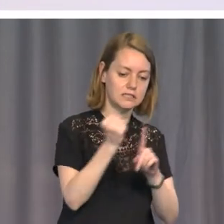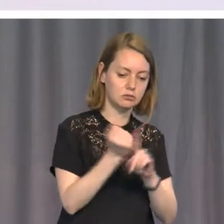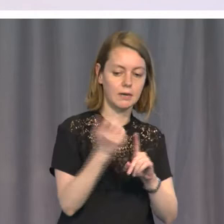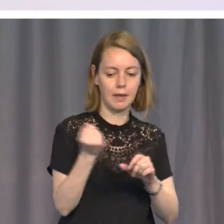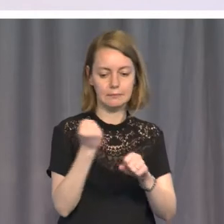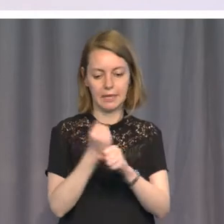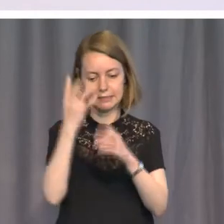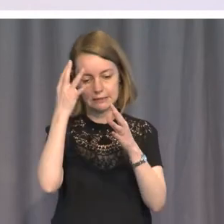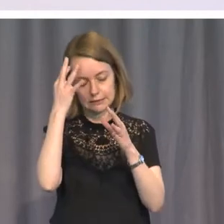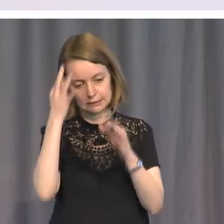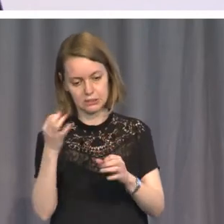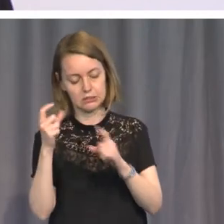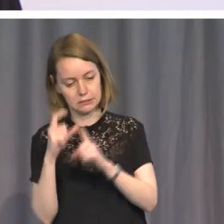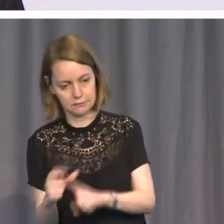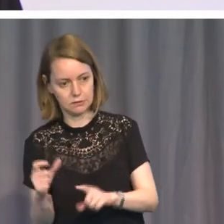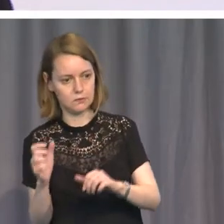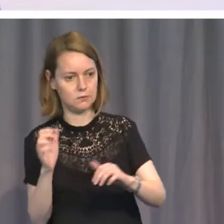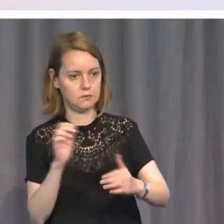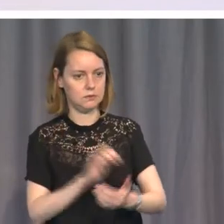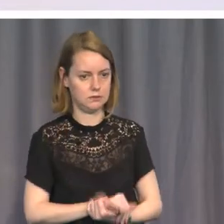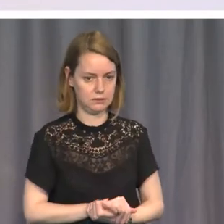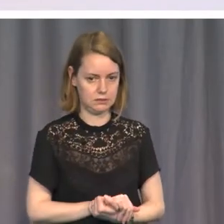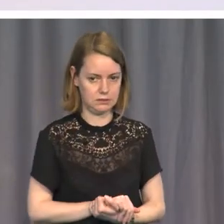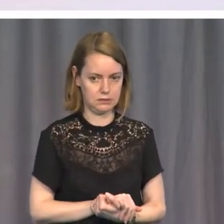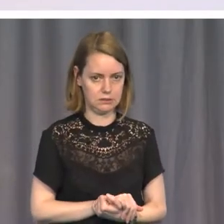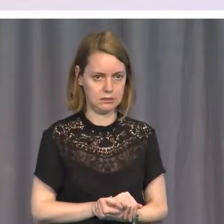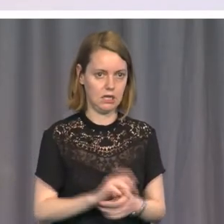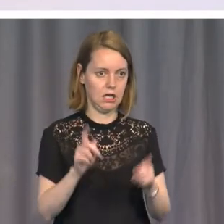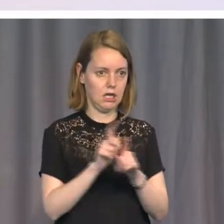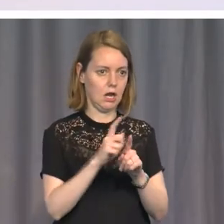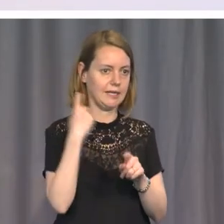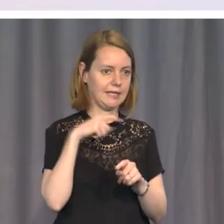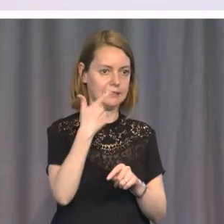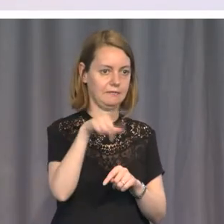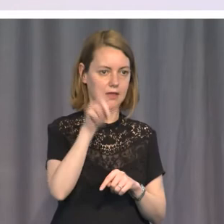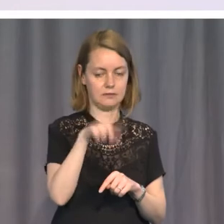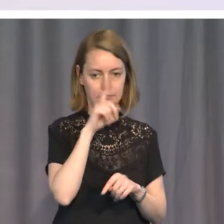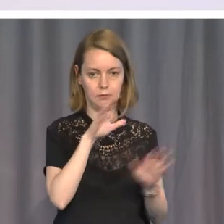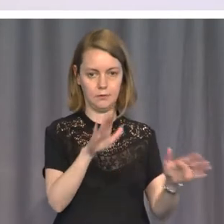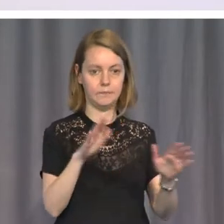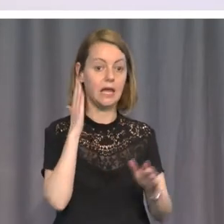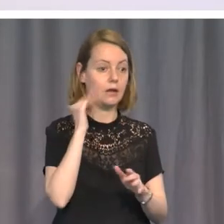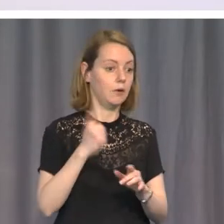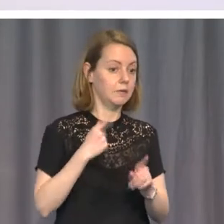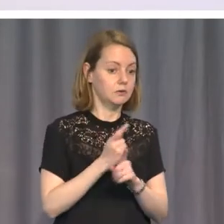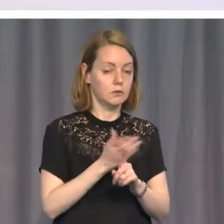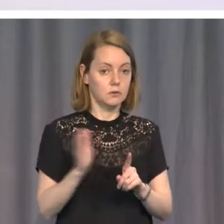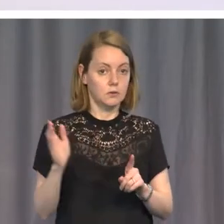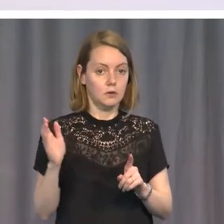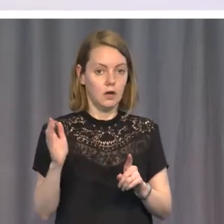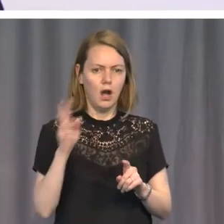things happen, like killing 70,000 civilians. There seemed to be a long-winded paraphrase of Donald